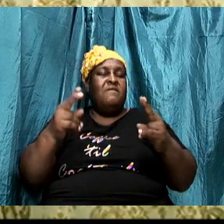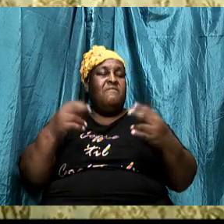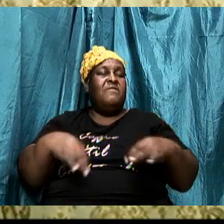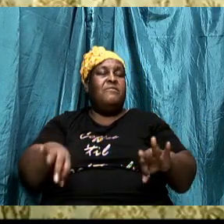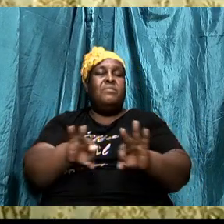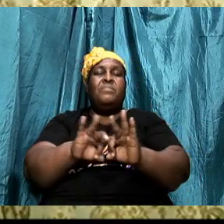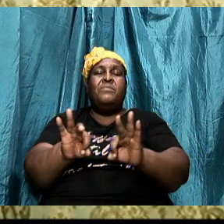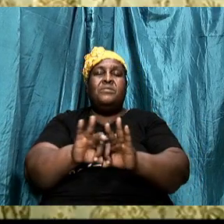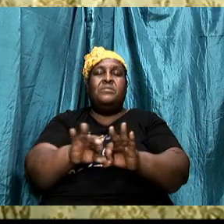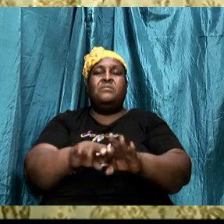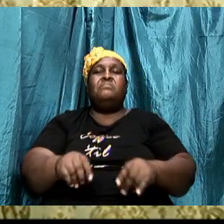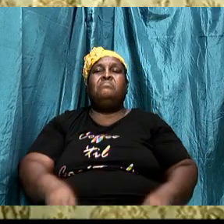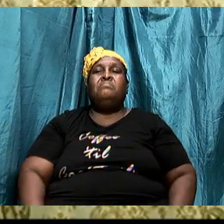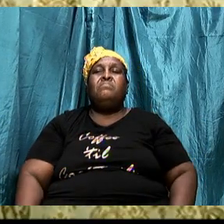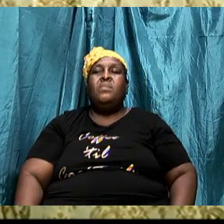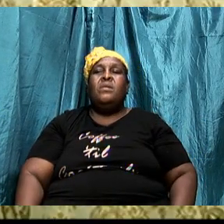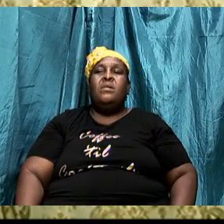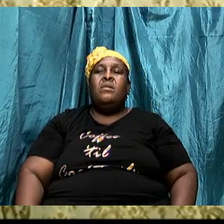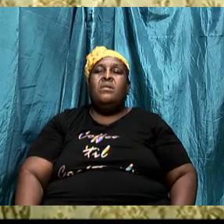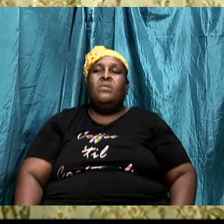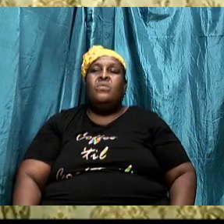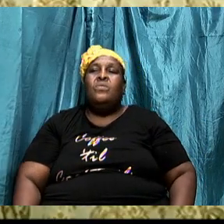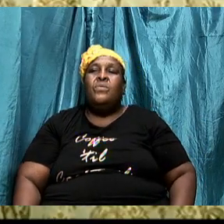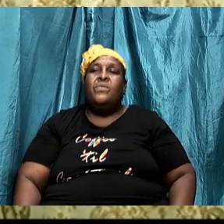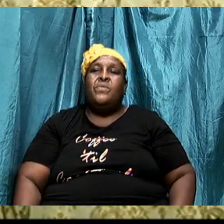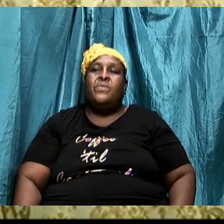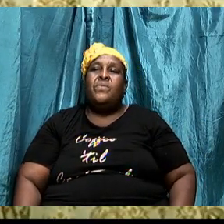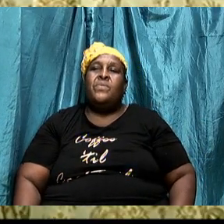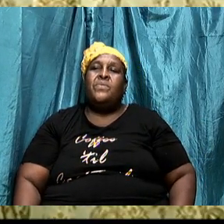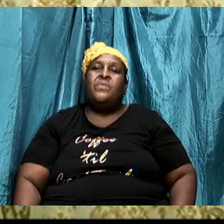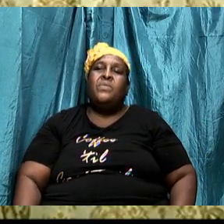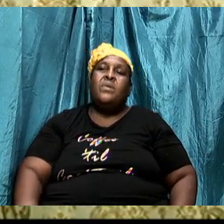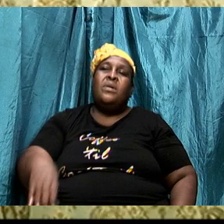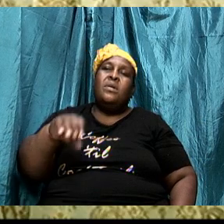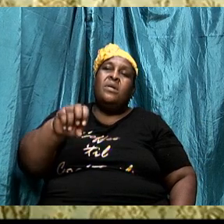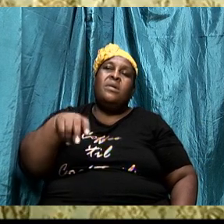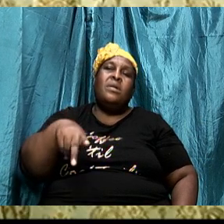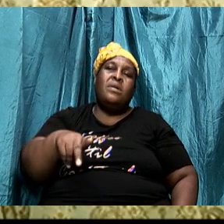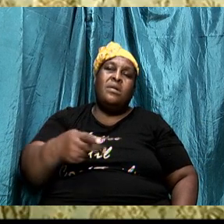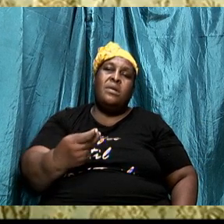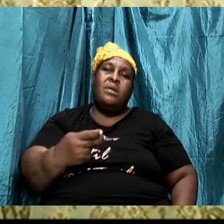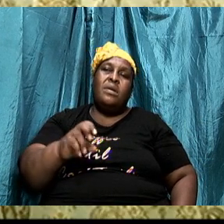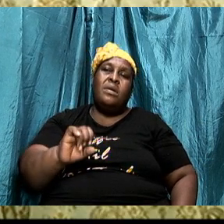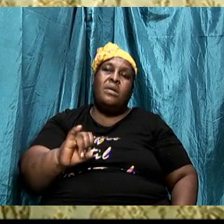look back at the scripture taken from Ephesians chapter 6